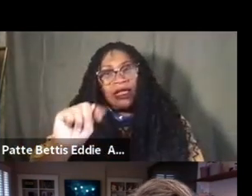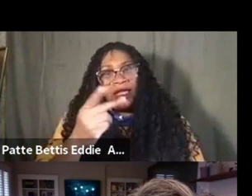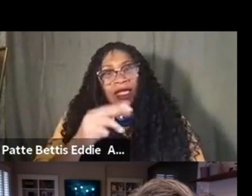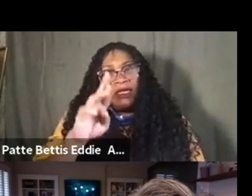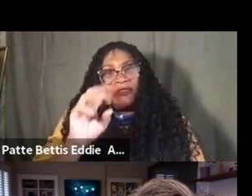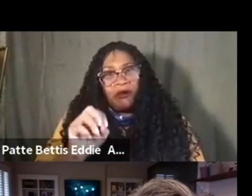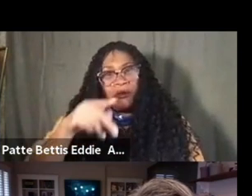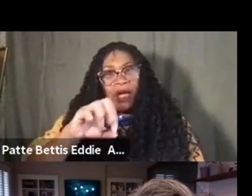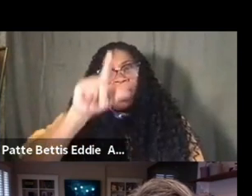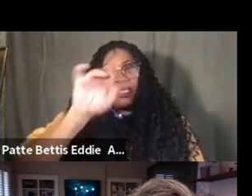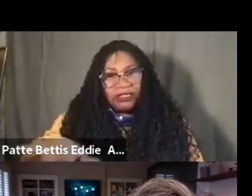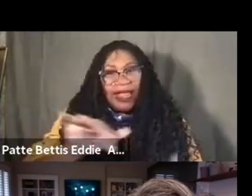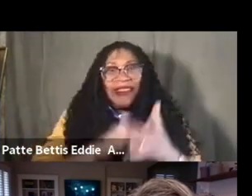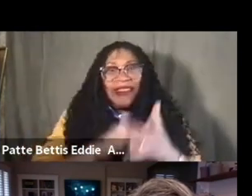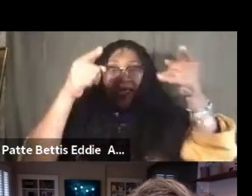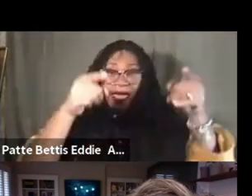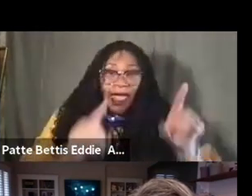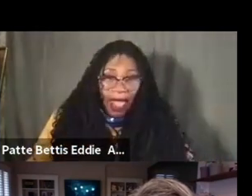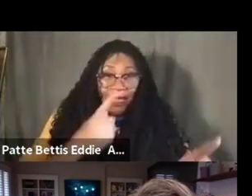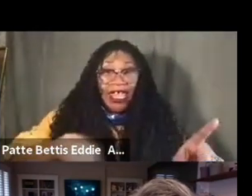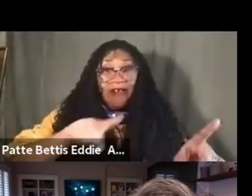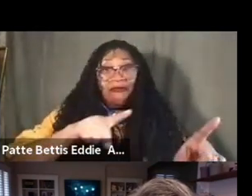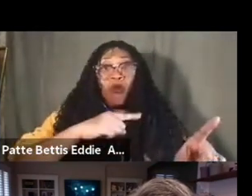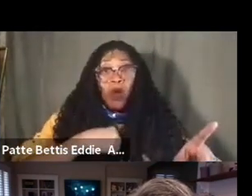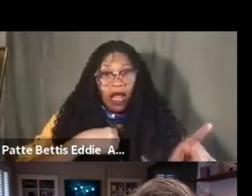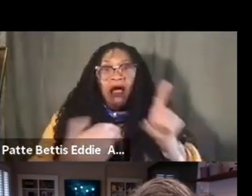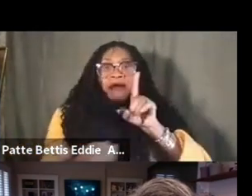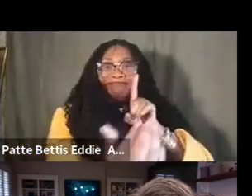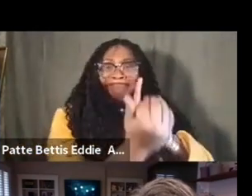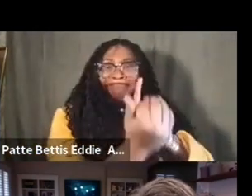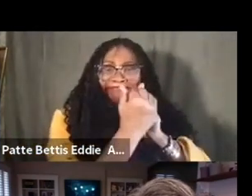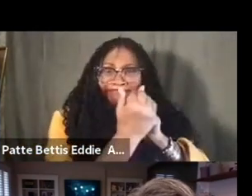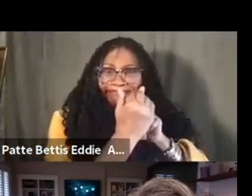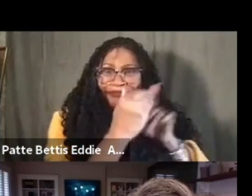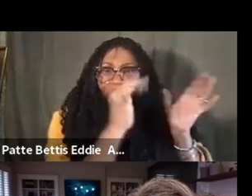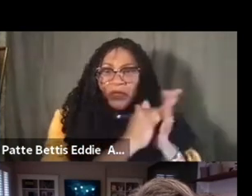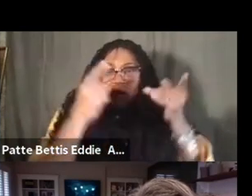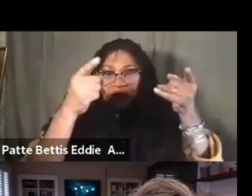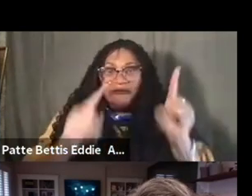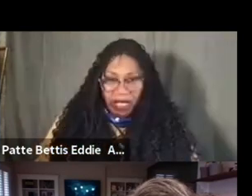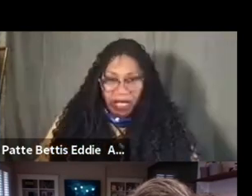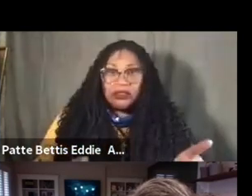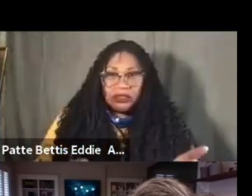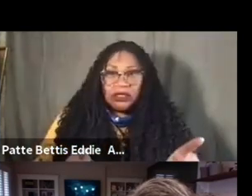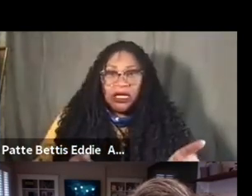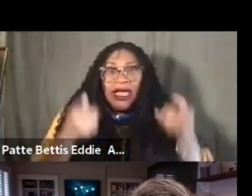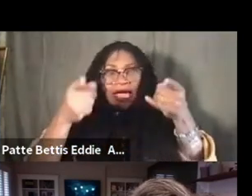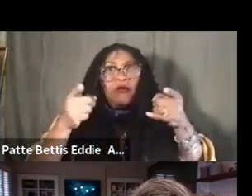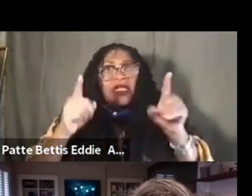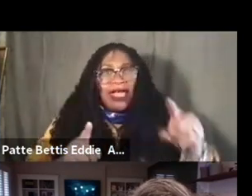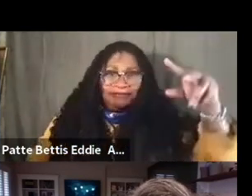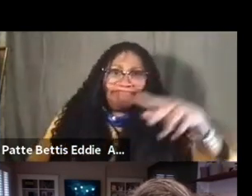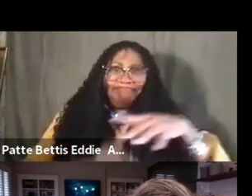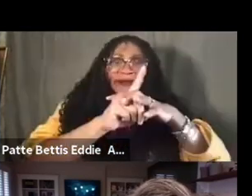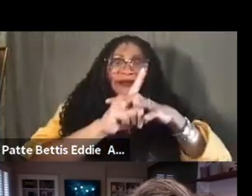and the events that occur in society, that if we're reminded, um, about those events and what, you know, came into play